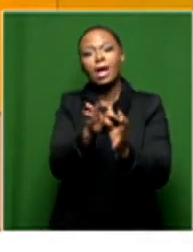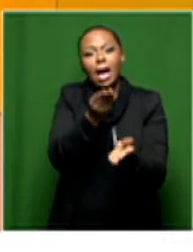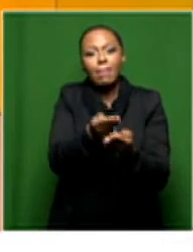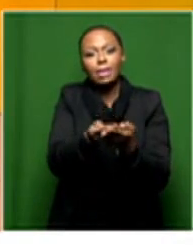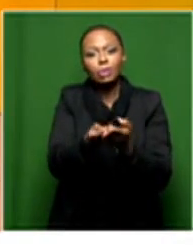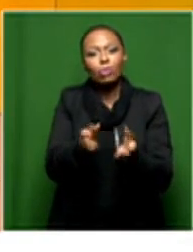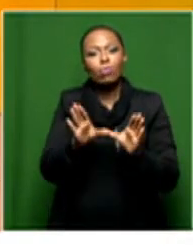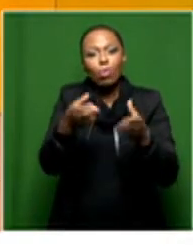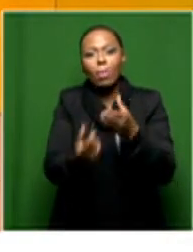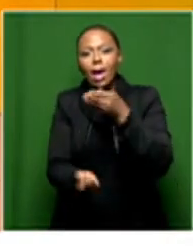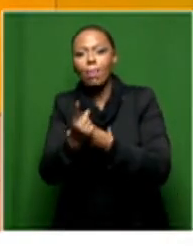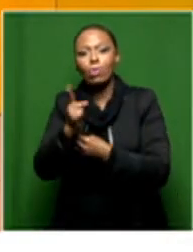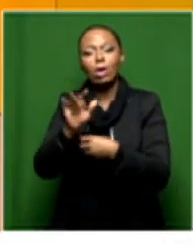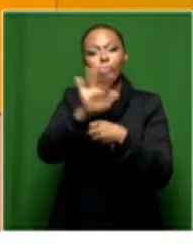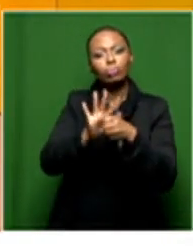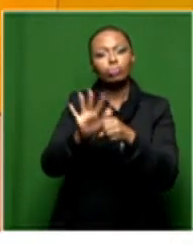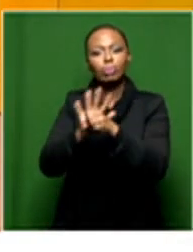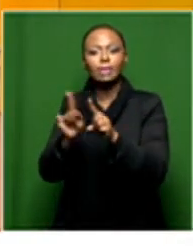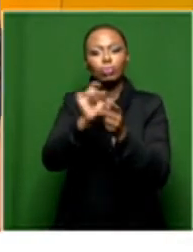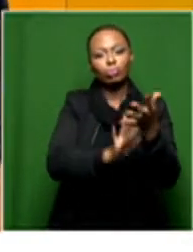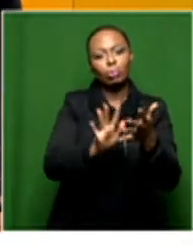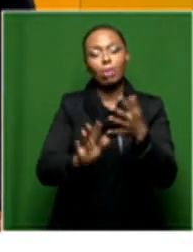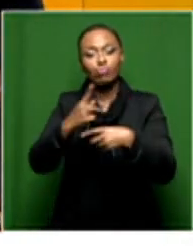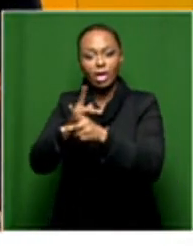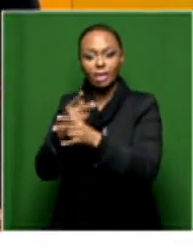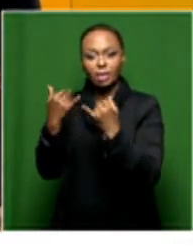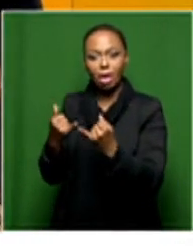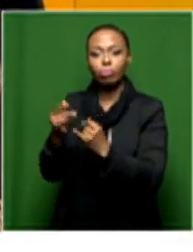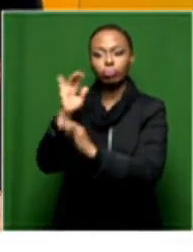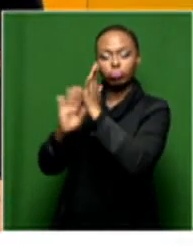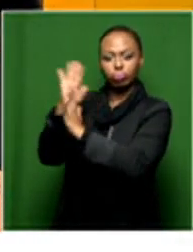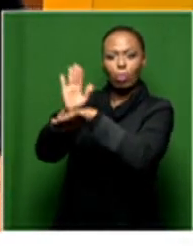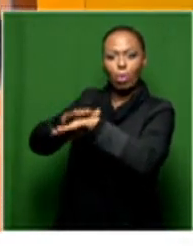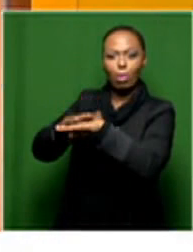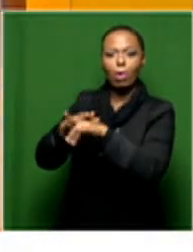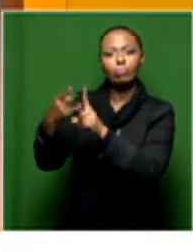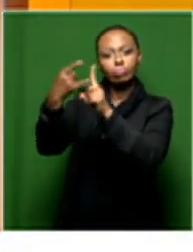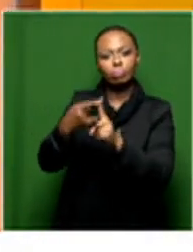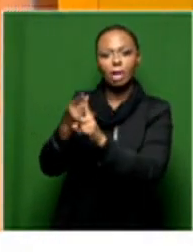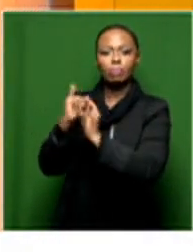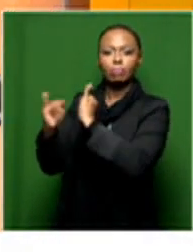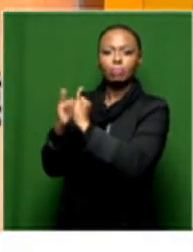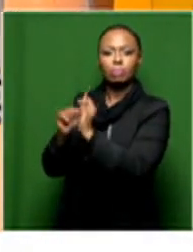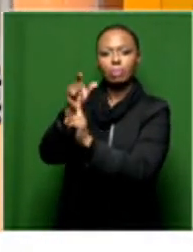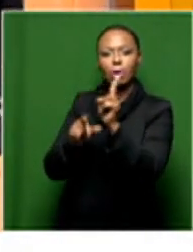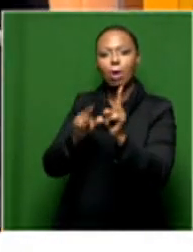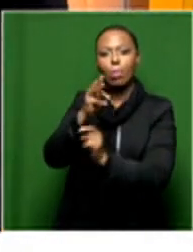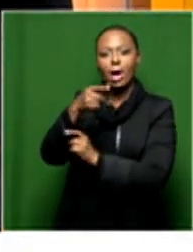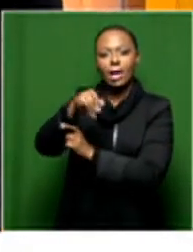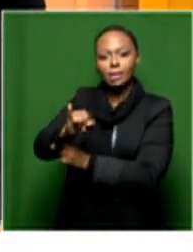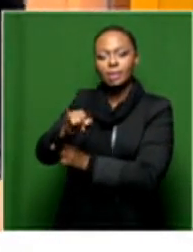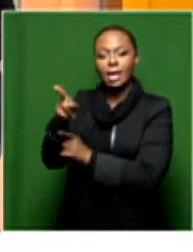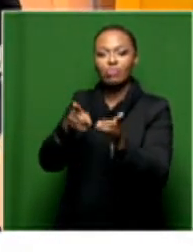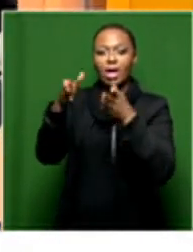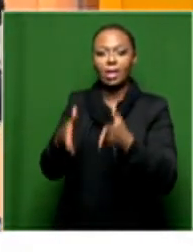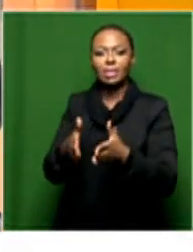have to overcome and to tell us more about the production we are joined via Zoom by Moe Afrika Wamukhati who is the director at Hear My